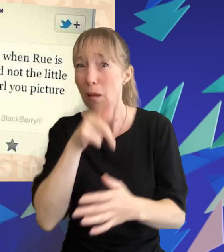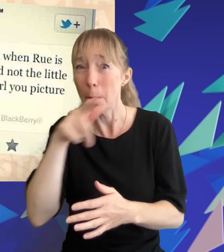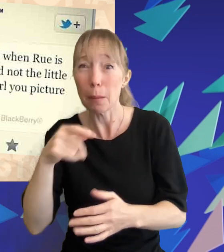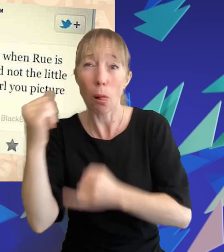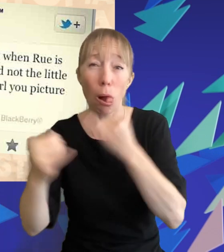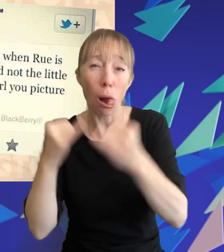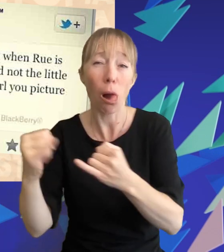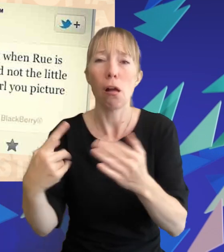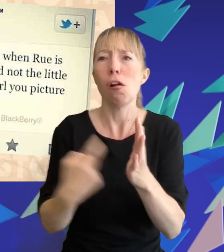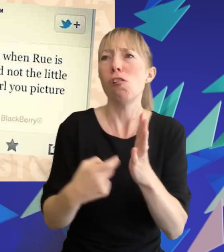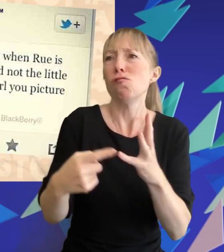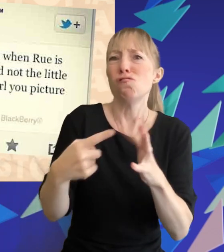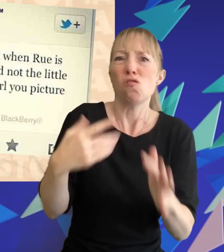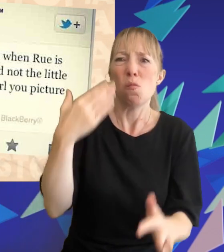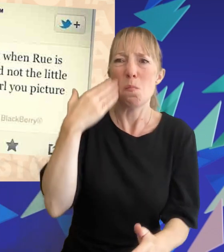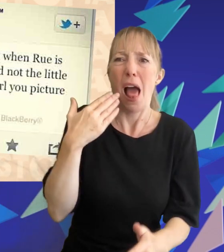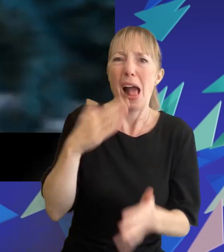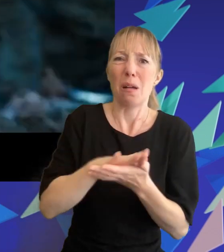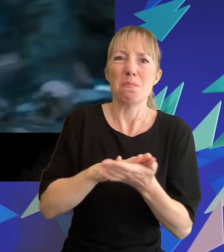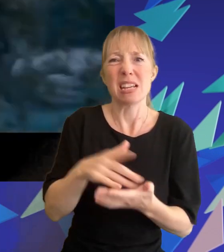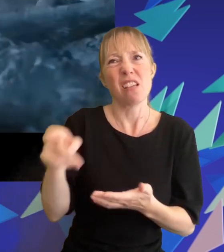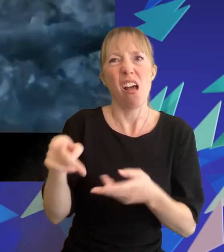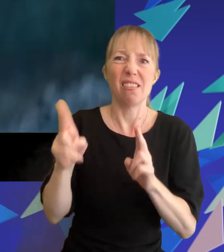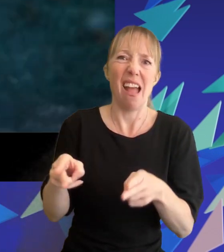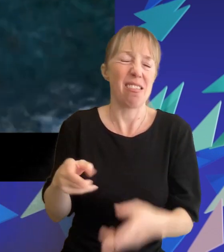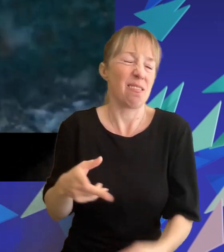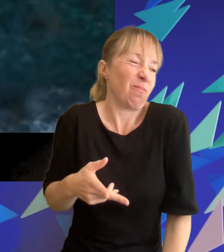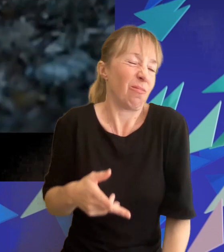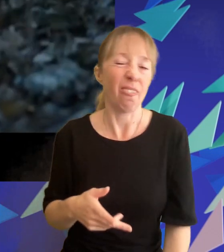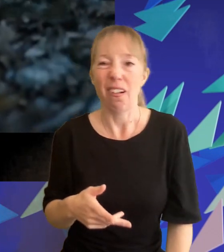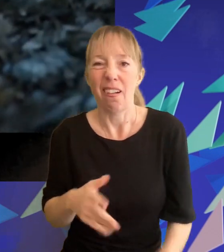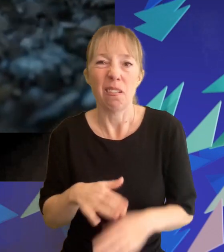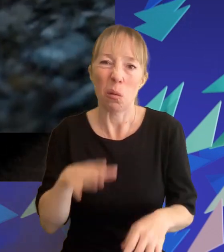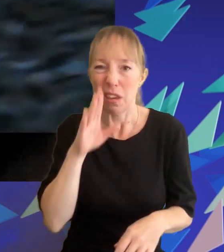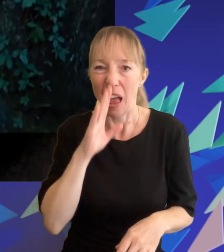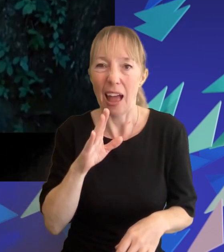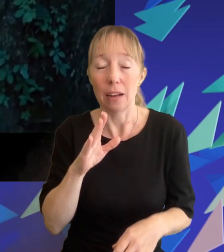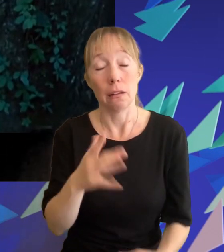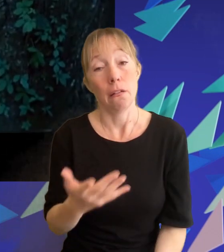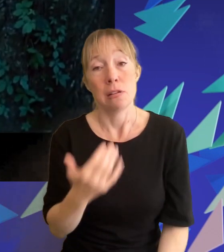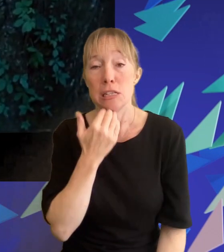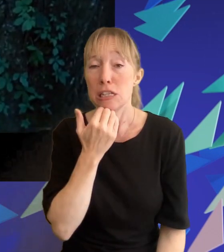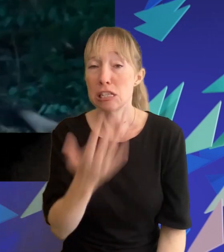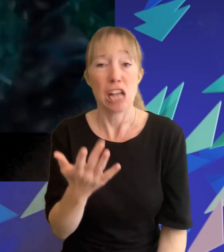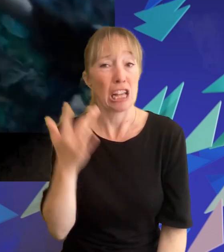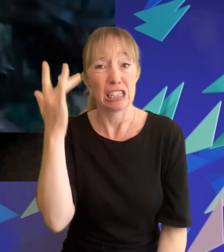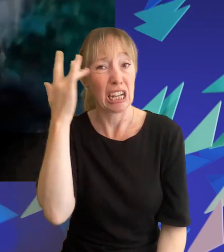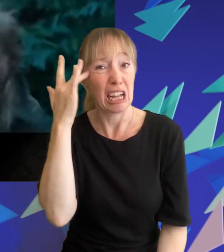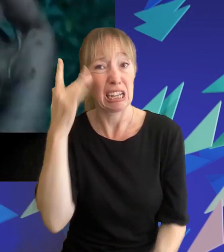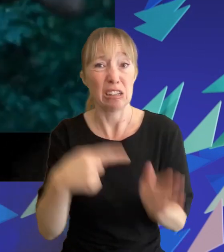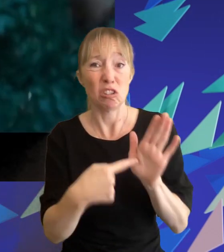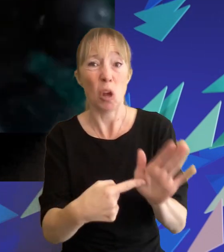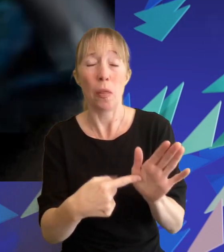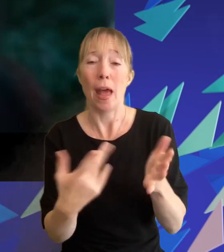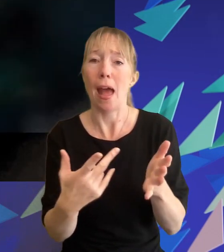rue was black made her death less sad the disgusting idiocracy on display here just proved the necessity of a film which